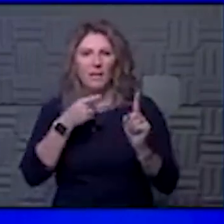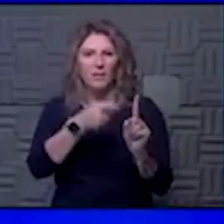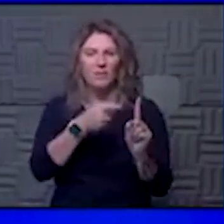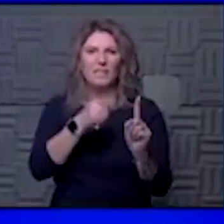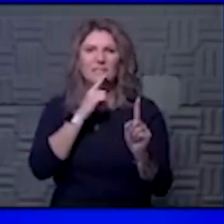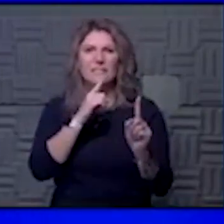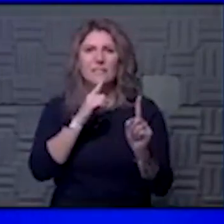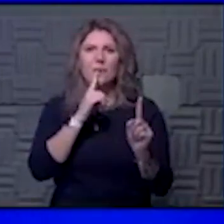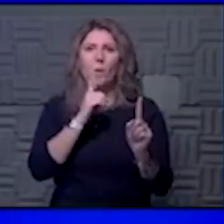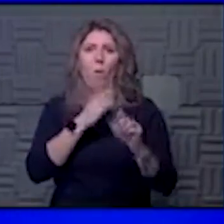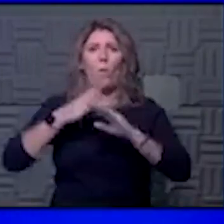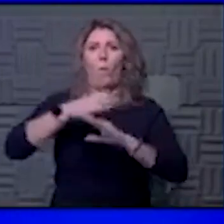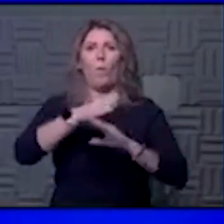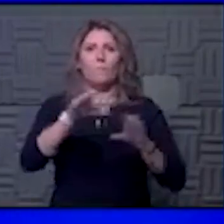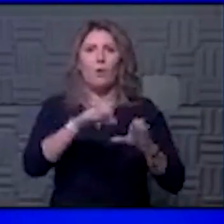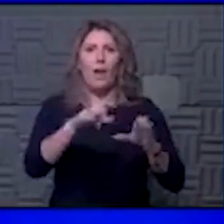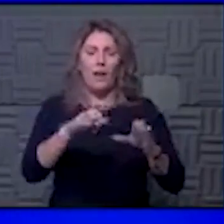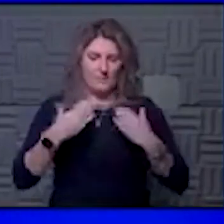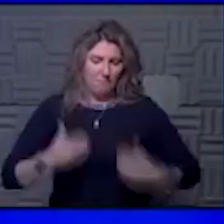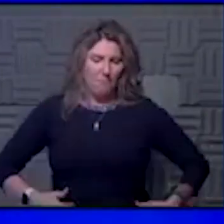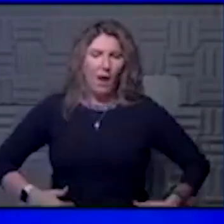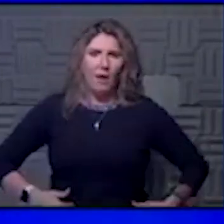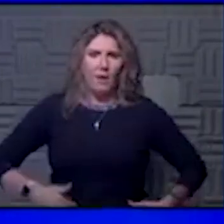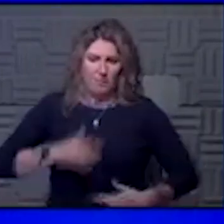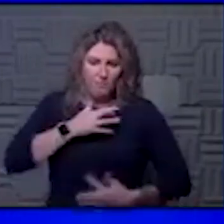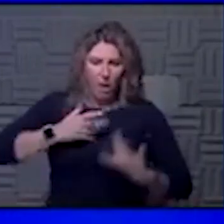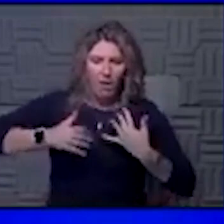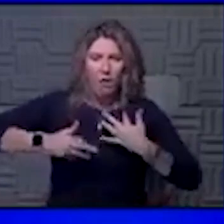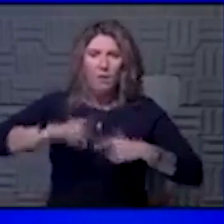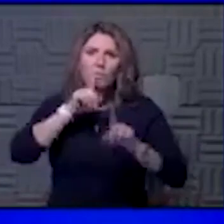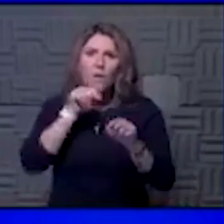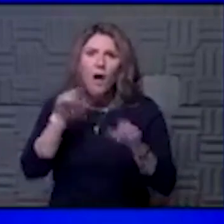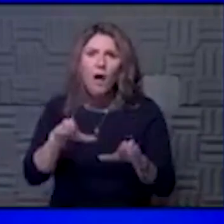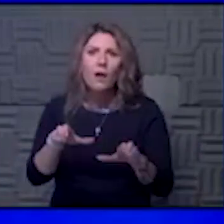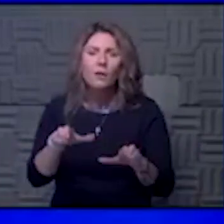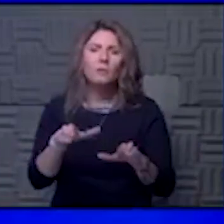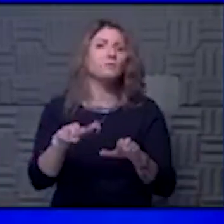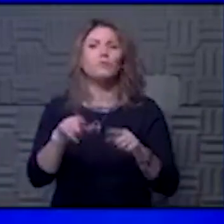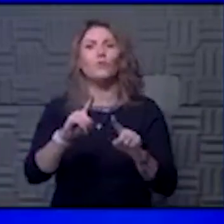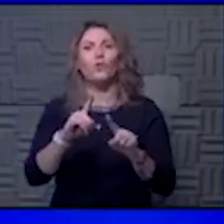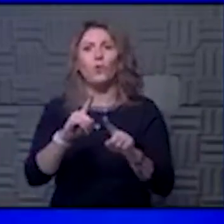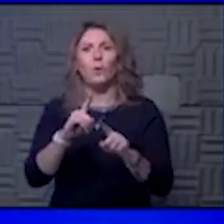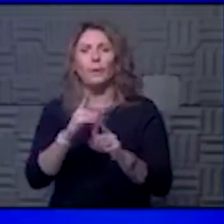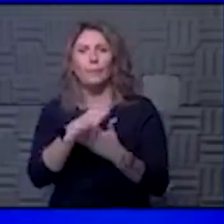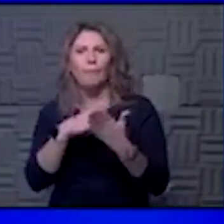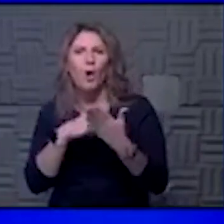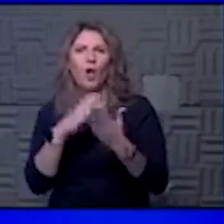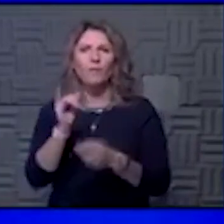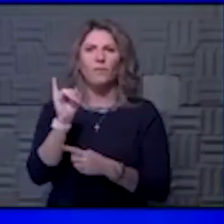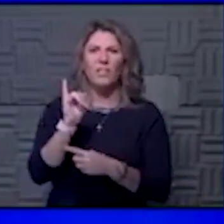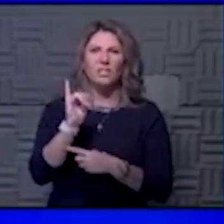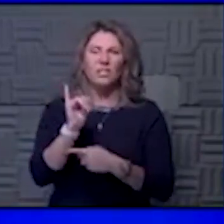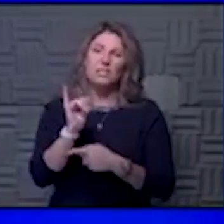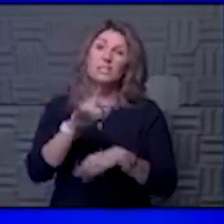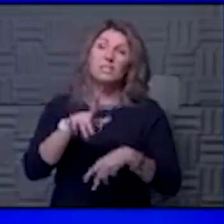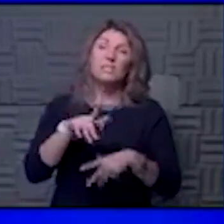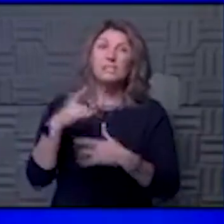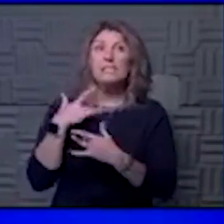or this overactive immune reaction at one part during the infection. Usually it's in the later stages.